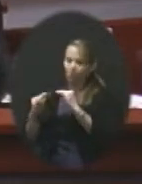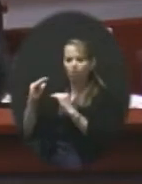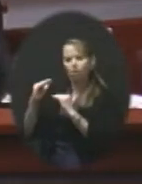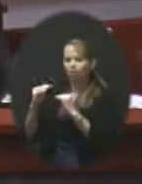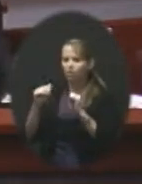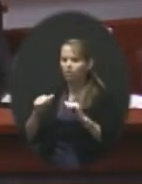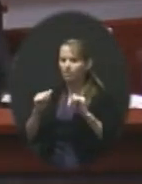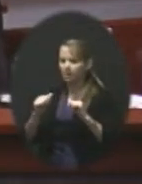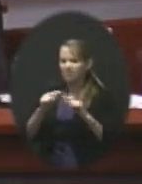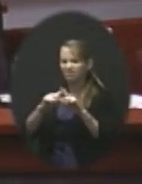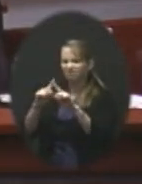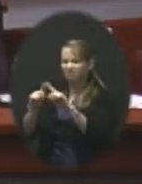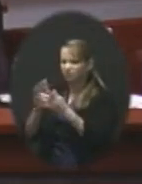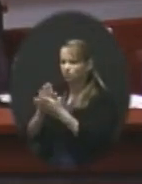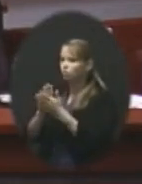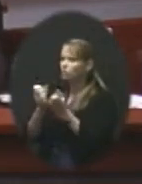times.